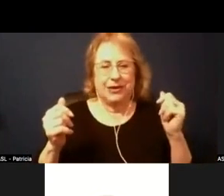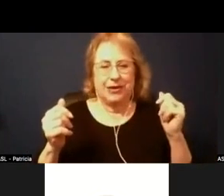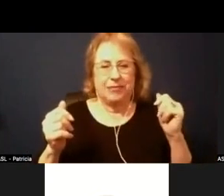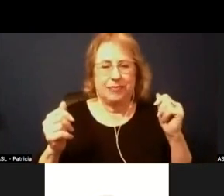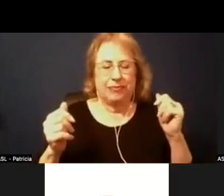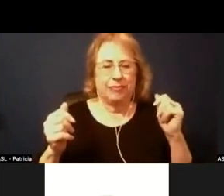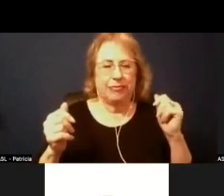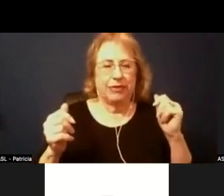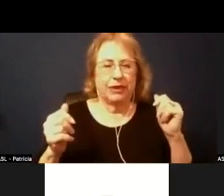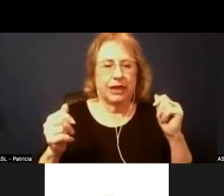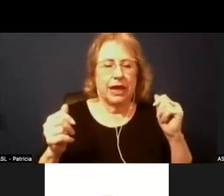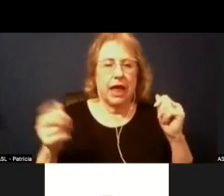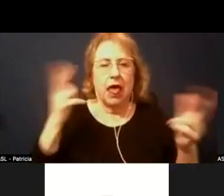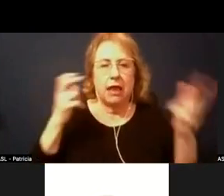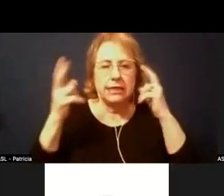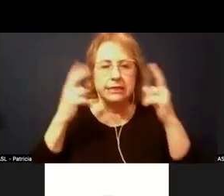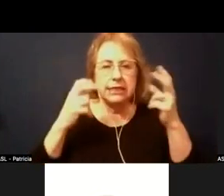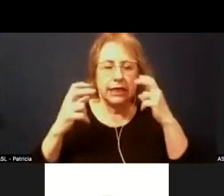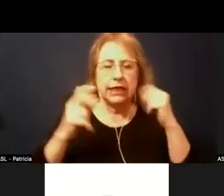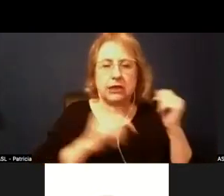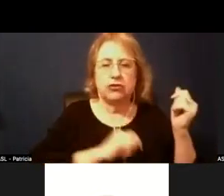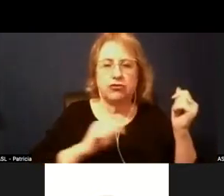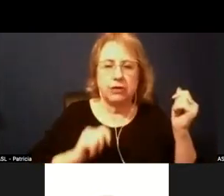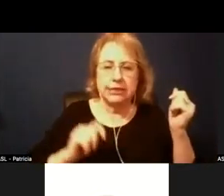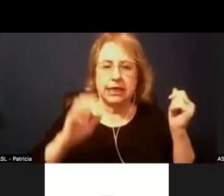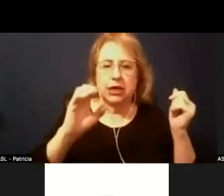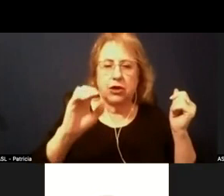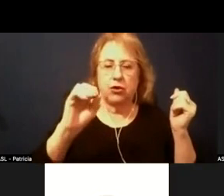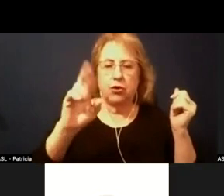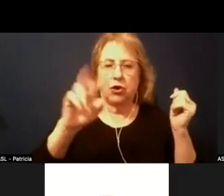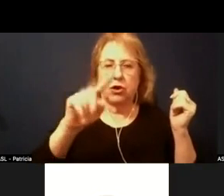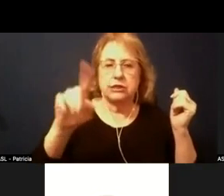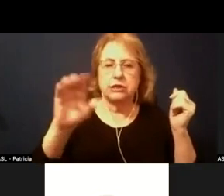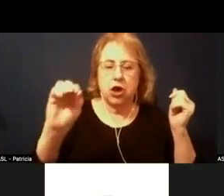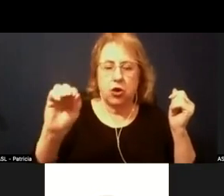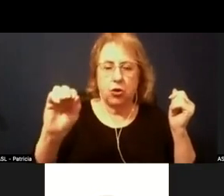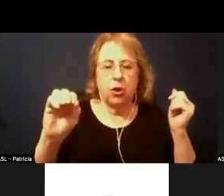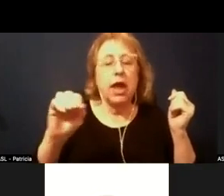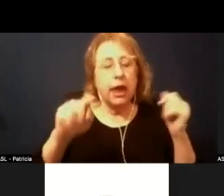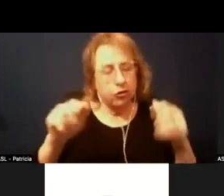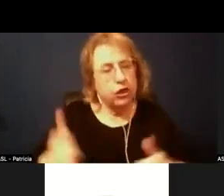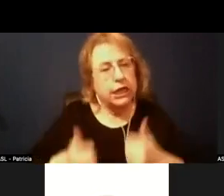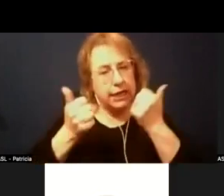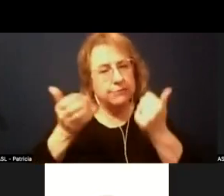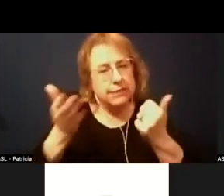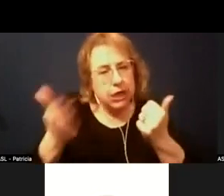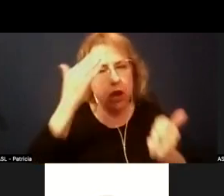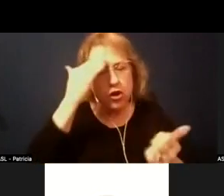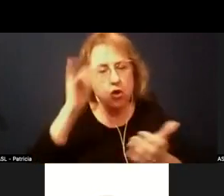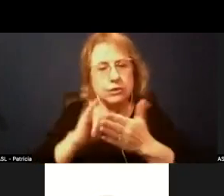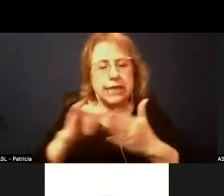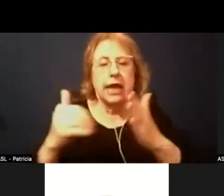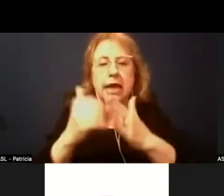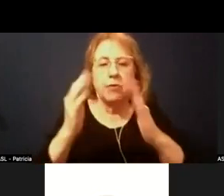as listening to trustee Corzo talk about as somebody who lives in that neighborhood and knows that neighborhood um I feel like her